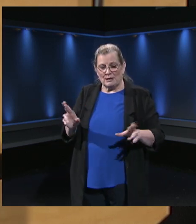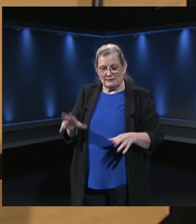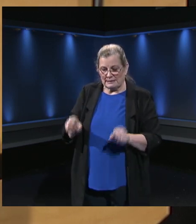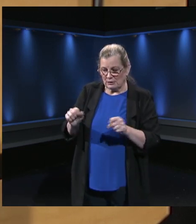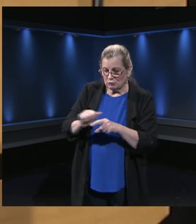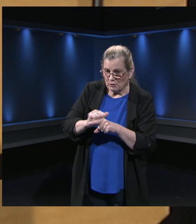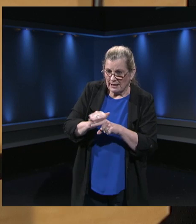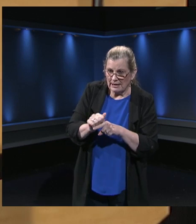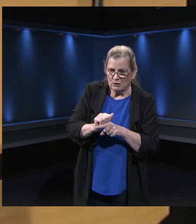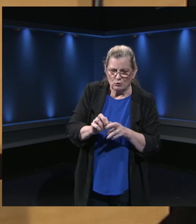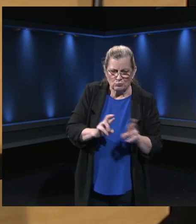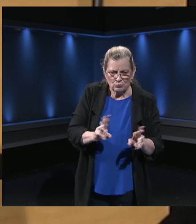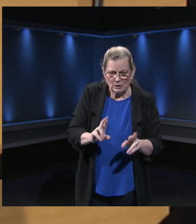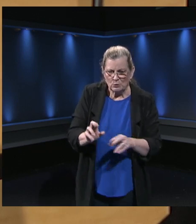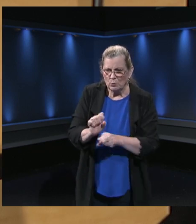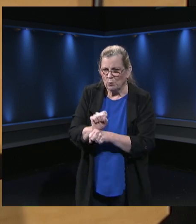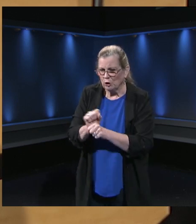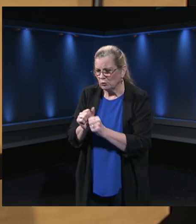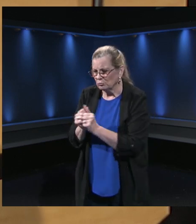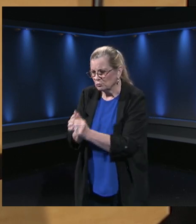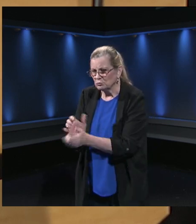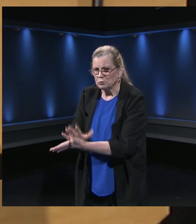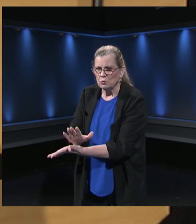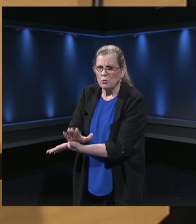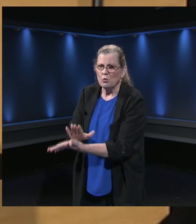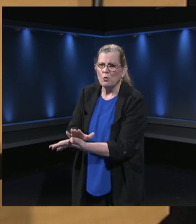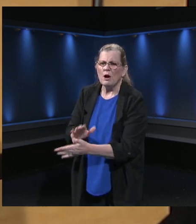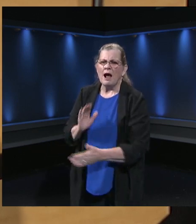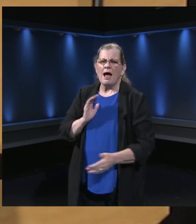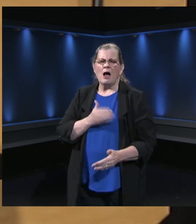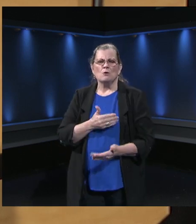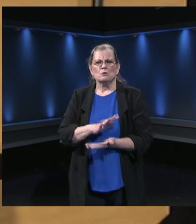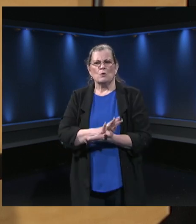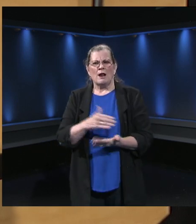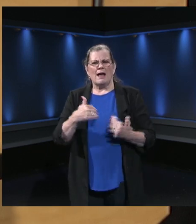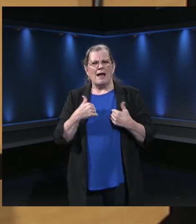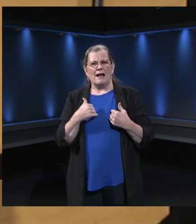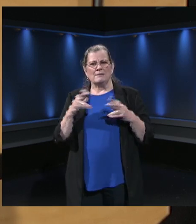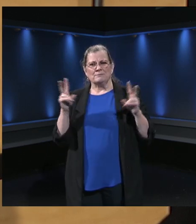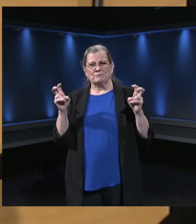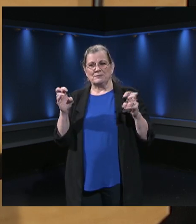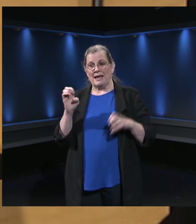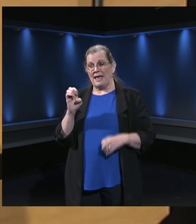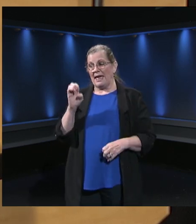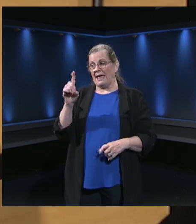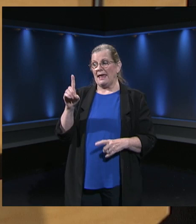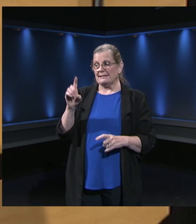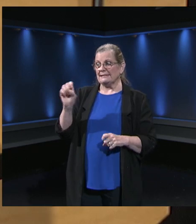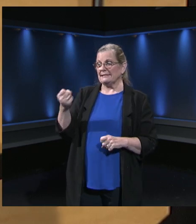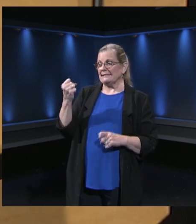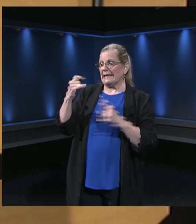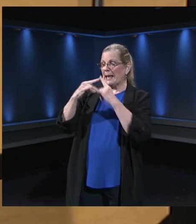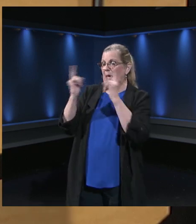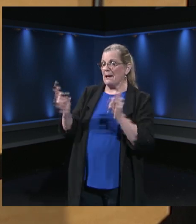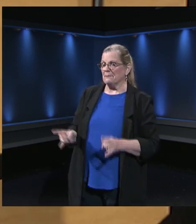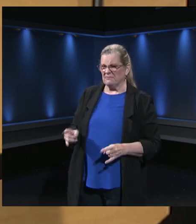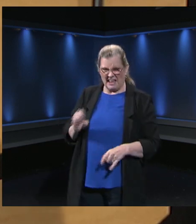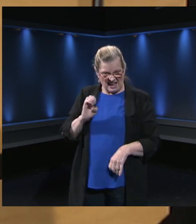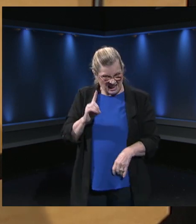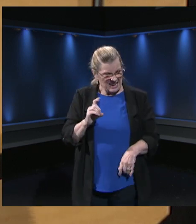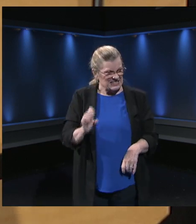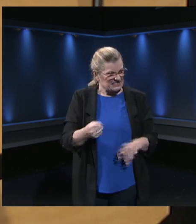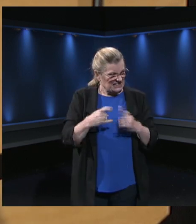at Rocky Run. We held a it's it's an ed it's called an ed camp. It gives teachers the option to to choose topics that. camp. Yes.